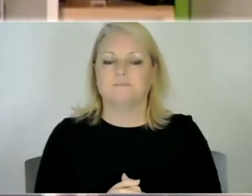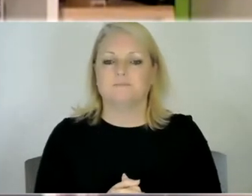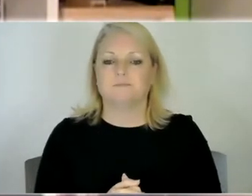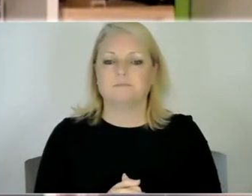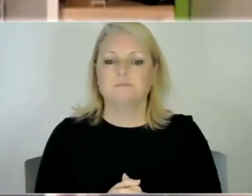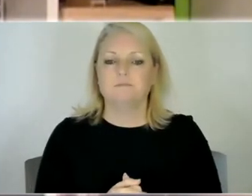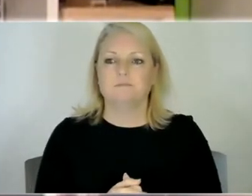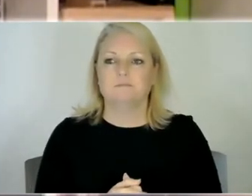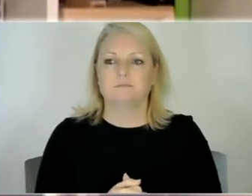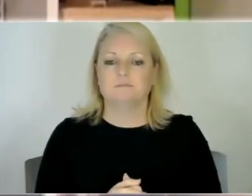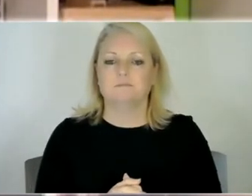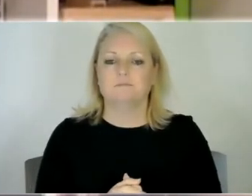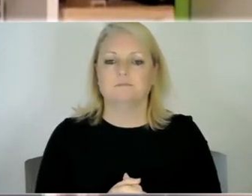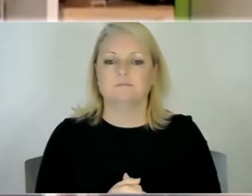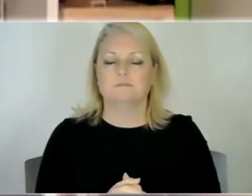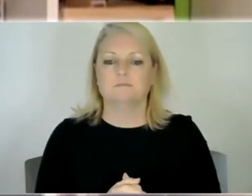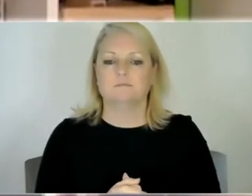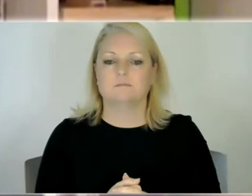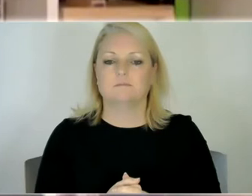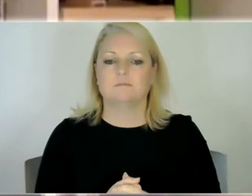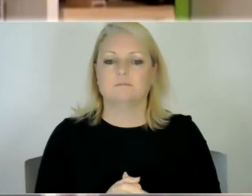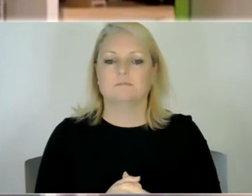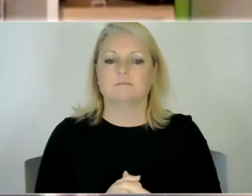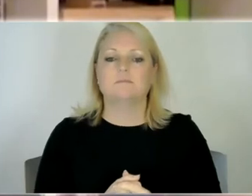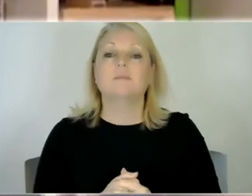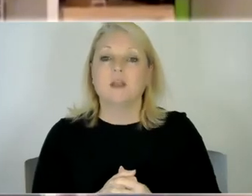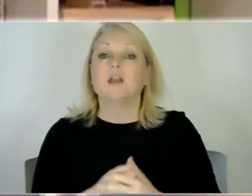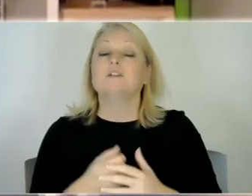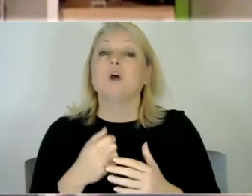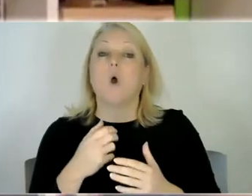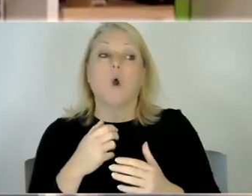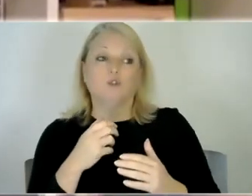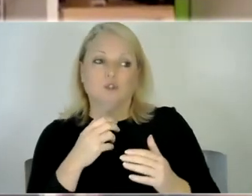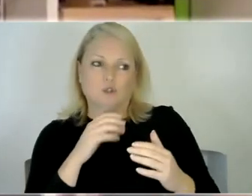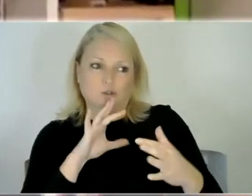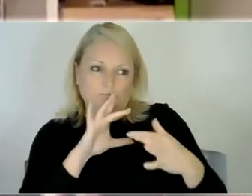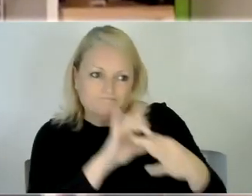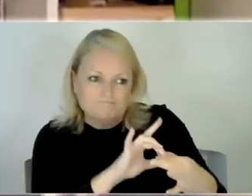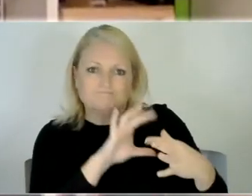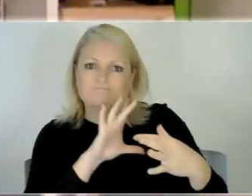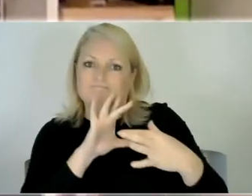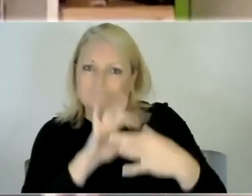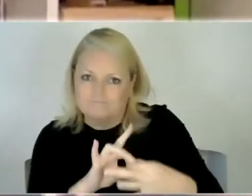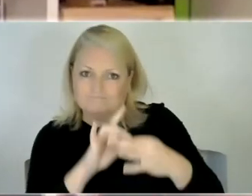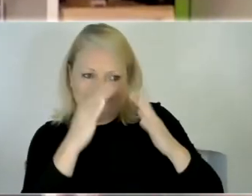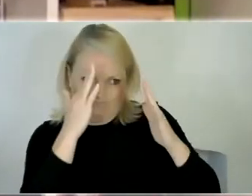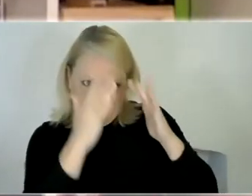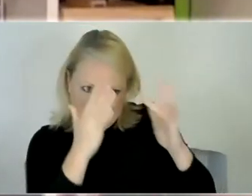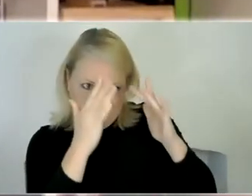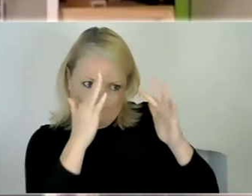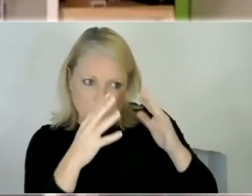to help with the whole uh purpose being to help get in tune with them and build that bond um like